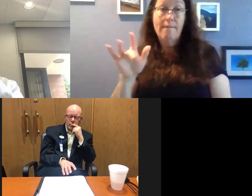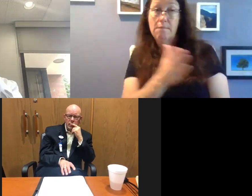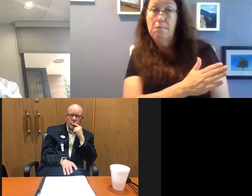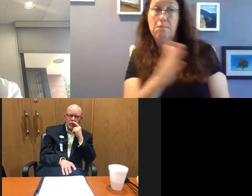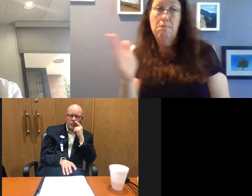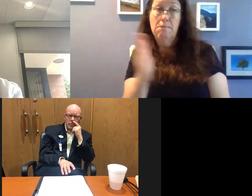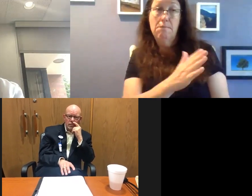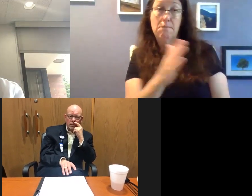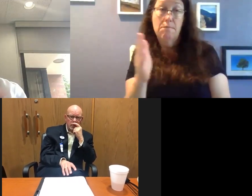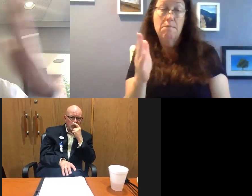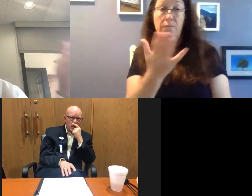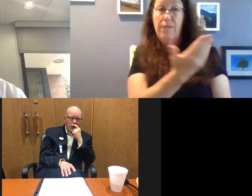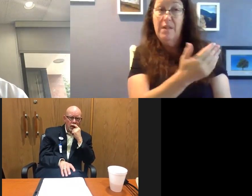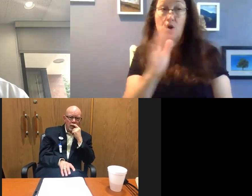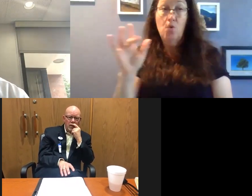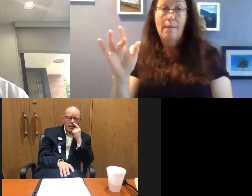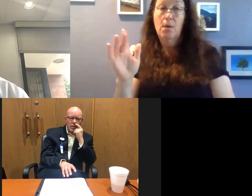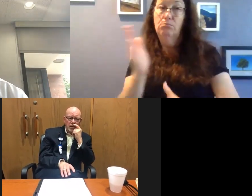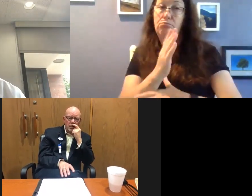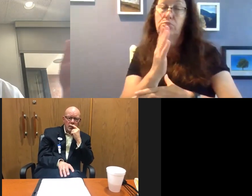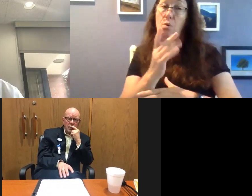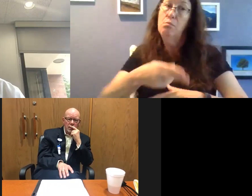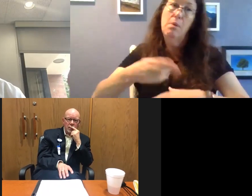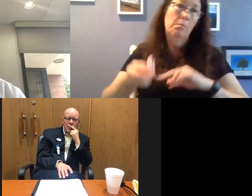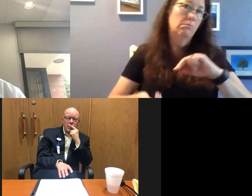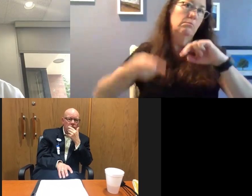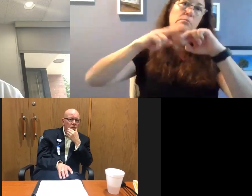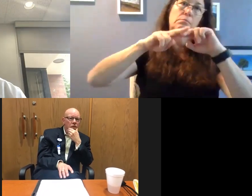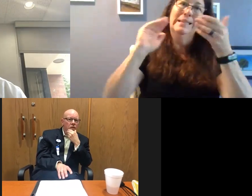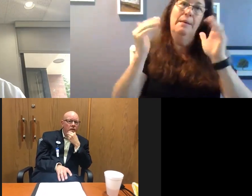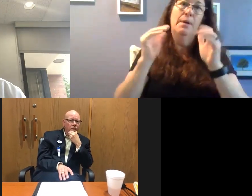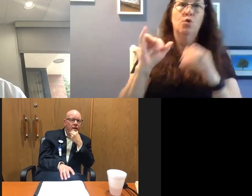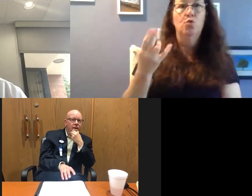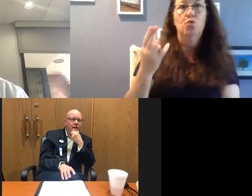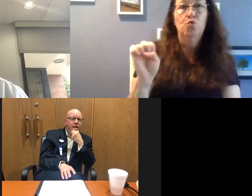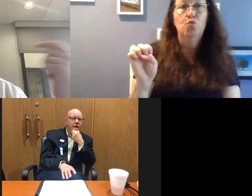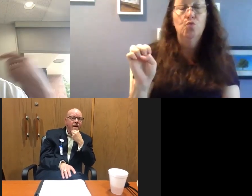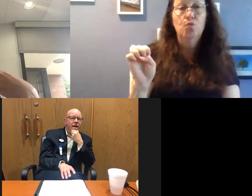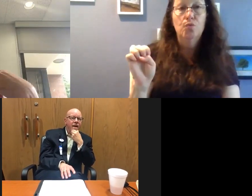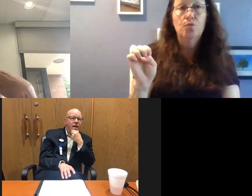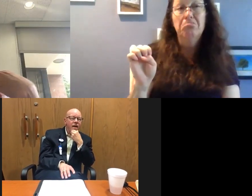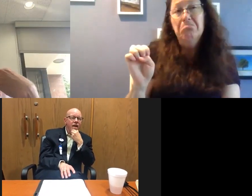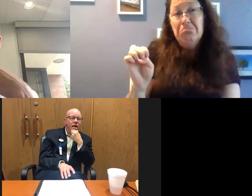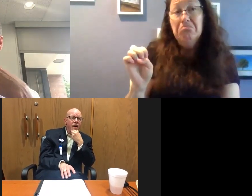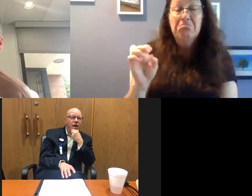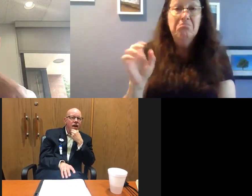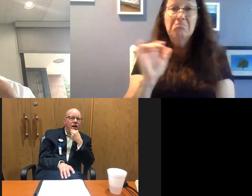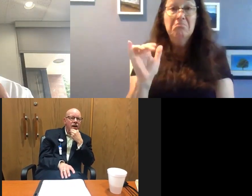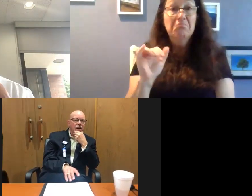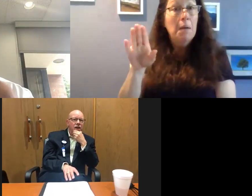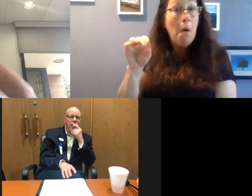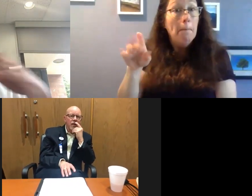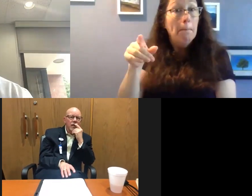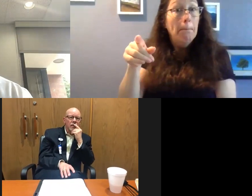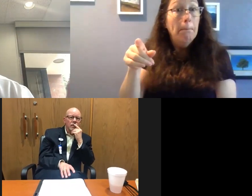And that is dramatically higher than it was in June, where like Bob,